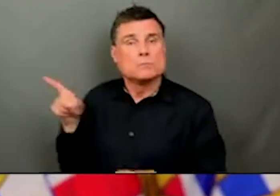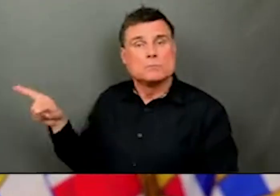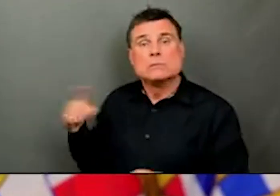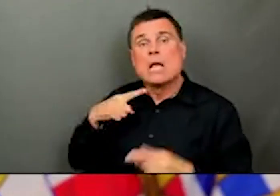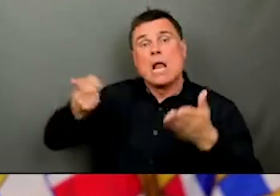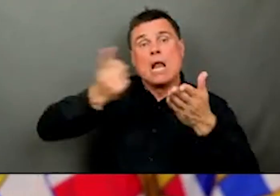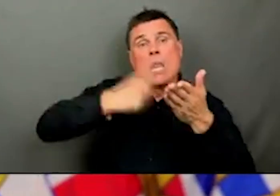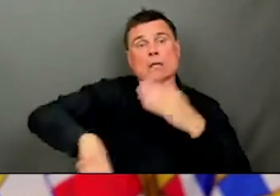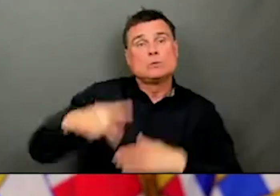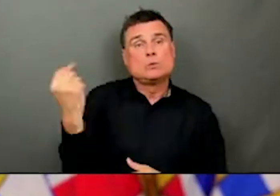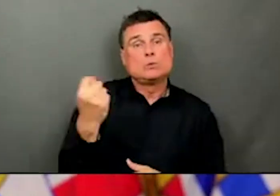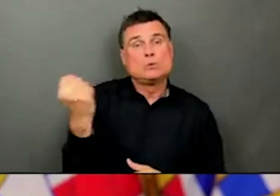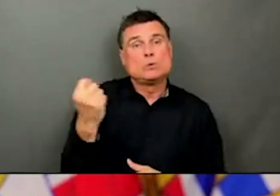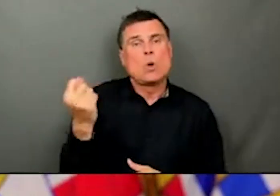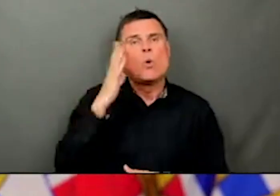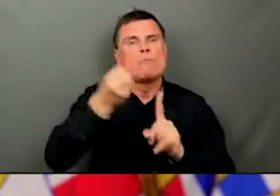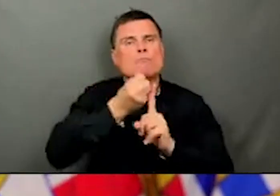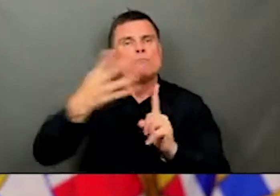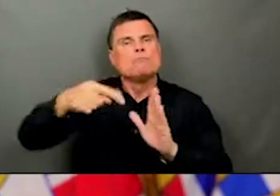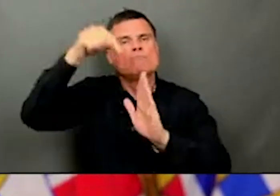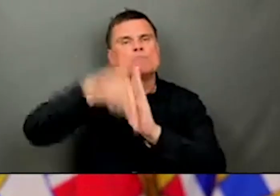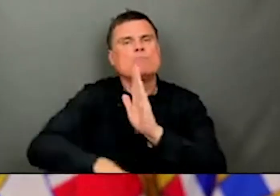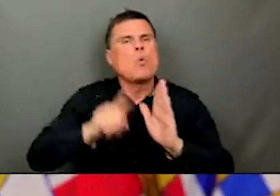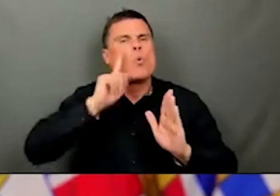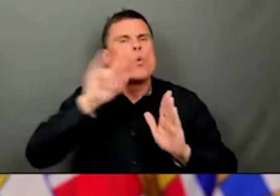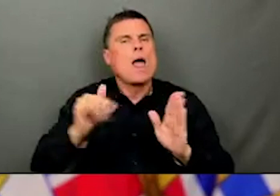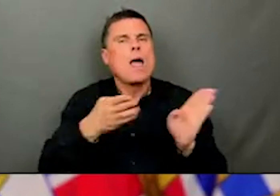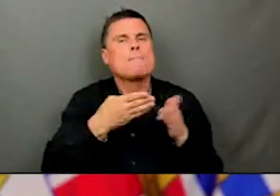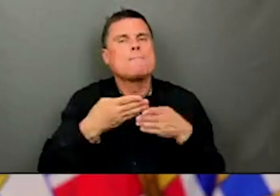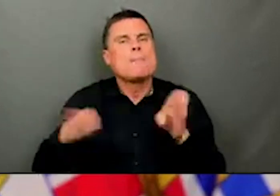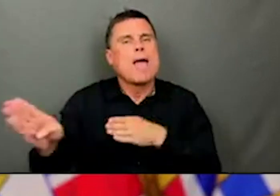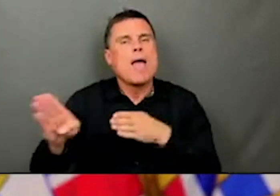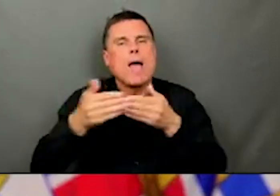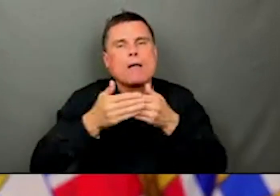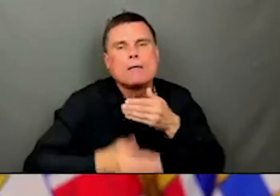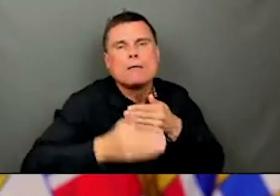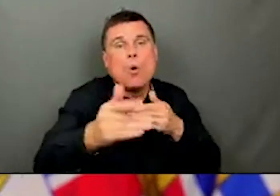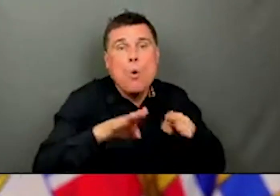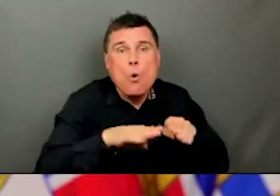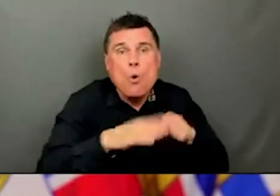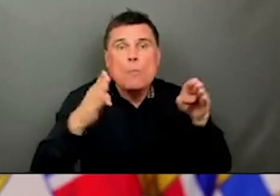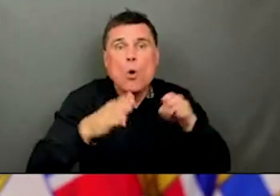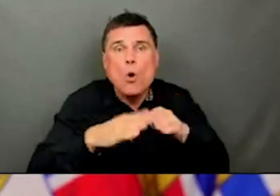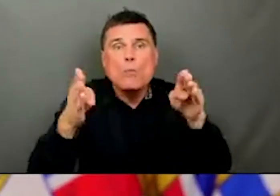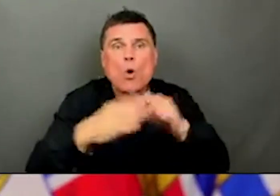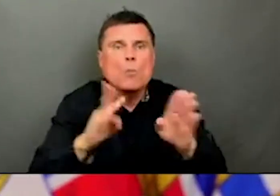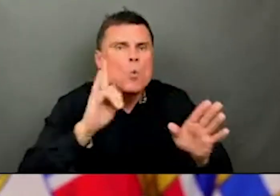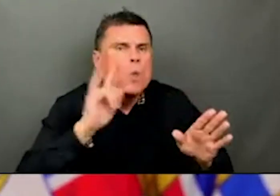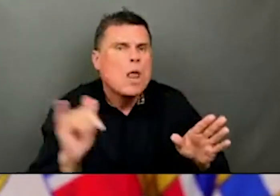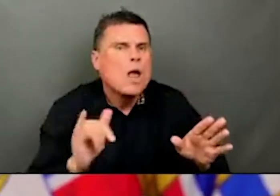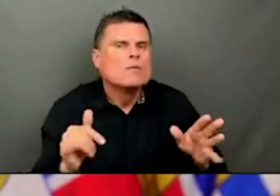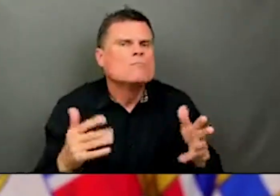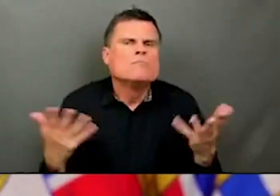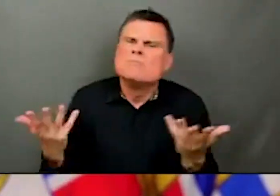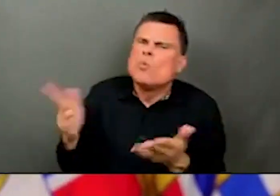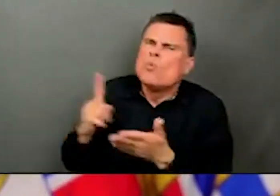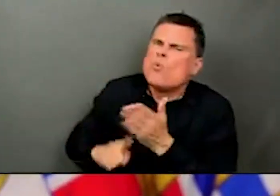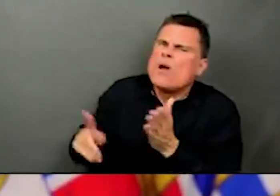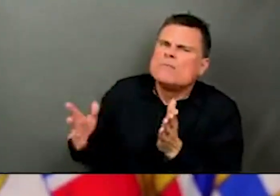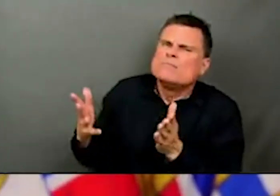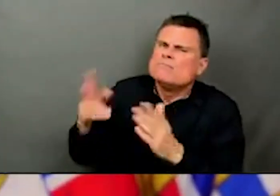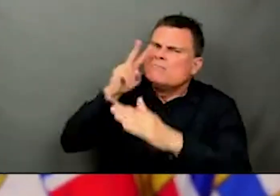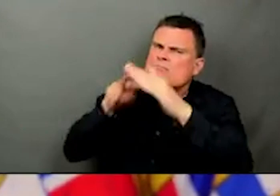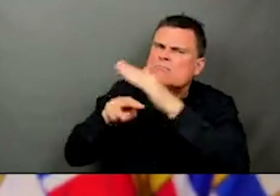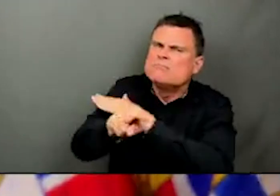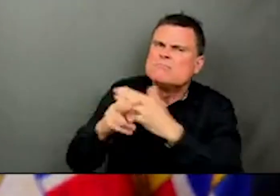I'm wondering what level of detail will people see? We see in other jurisdictions they talk about level of vaccination and cases. What